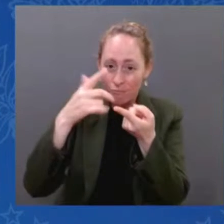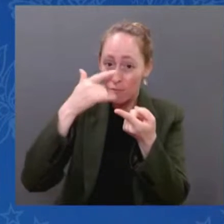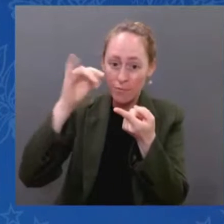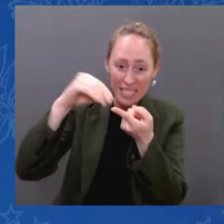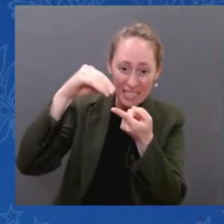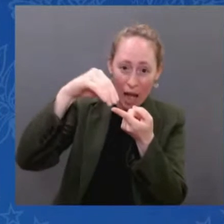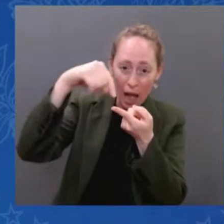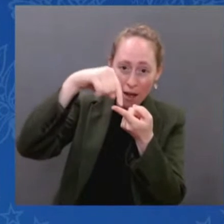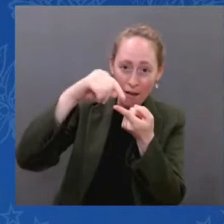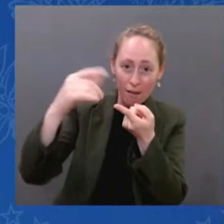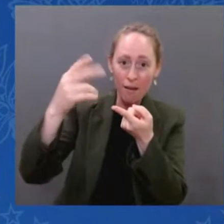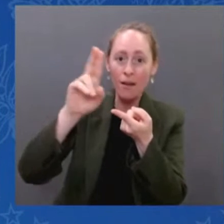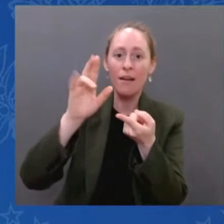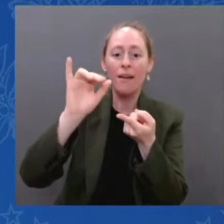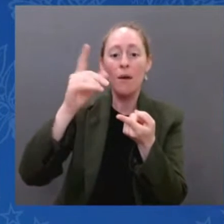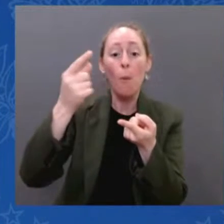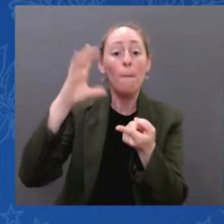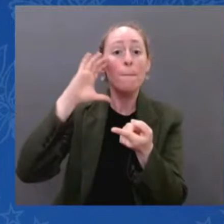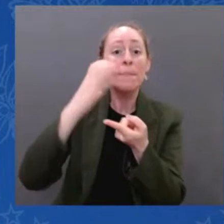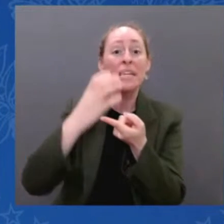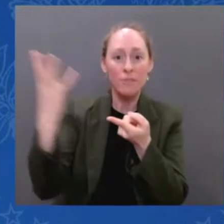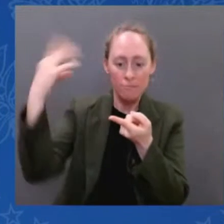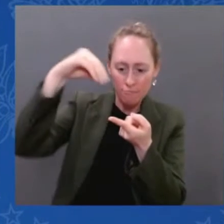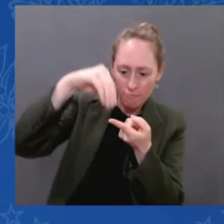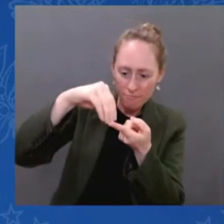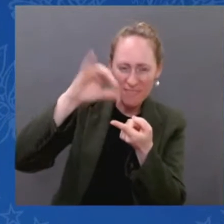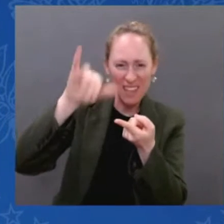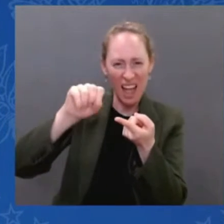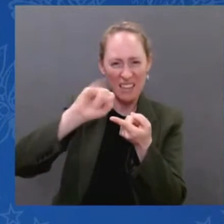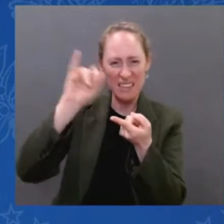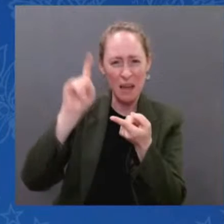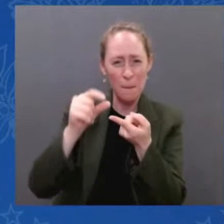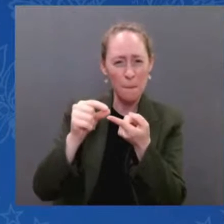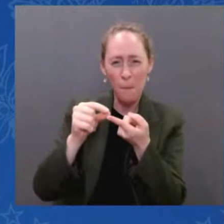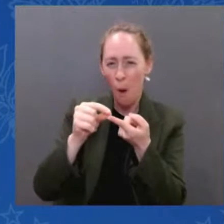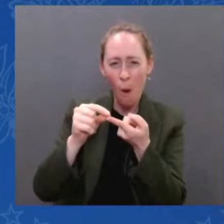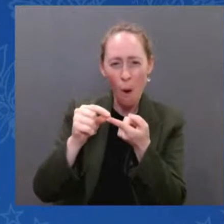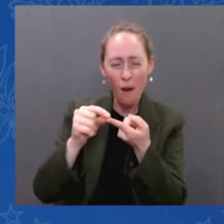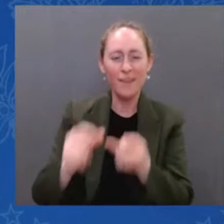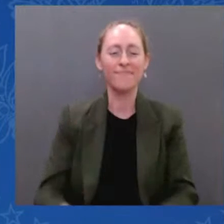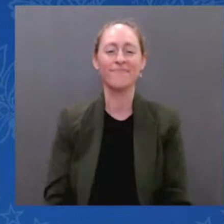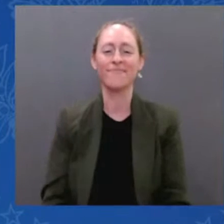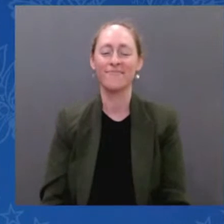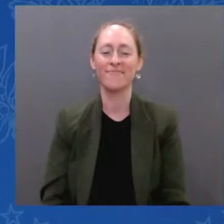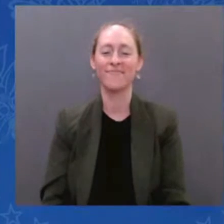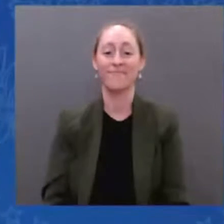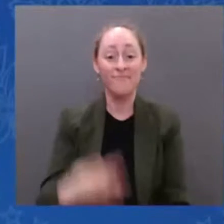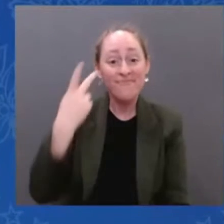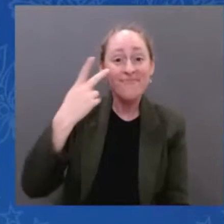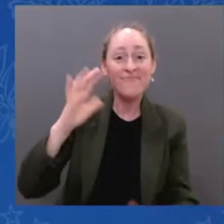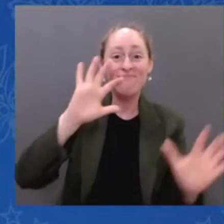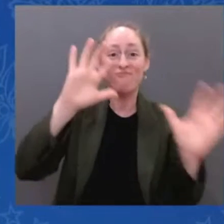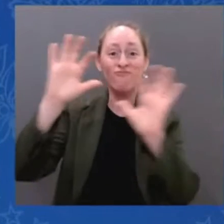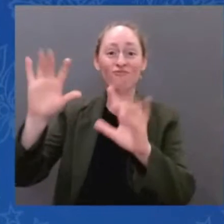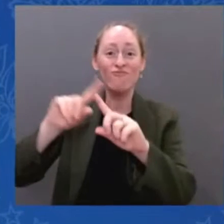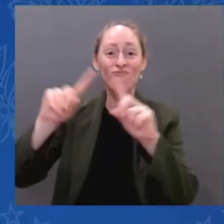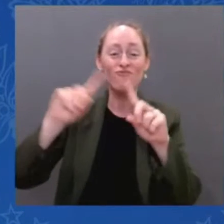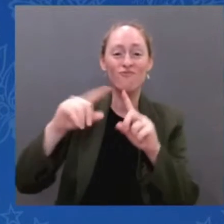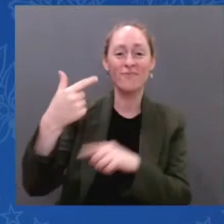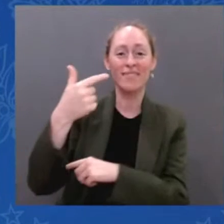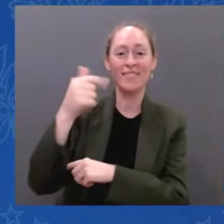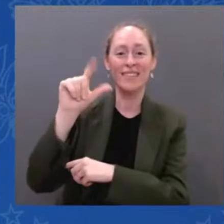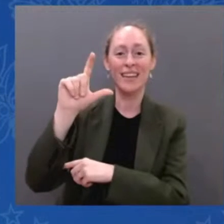You're seeing galaxies that are shining around other galaxies whose light has been bent.